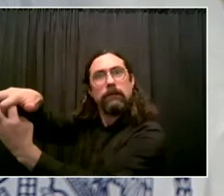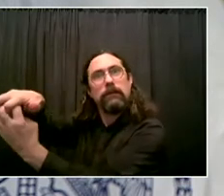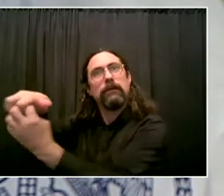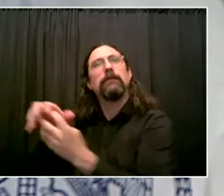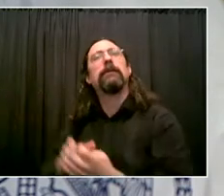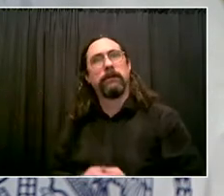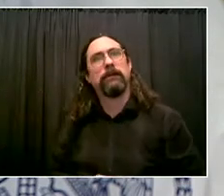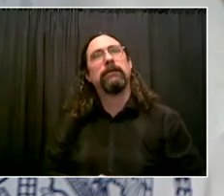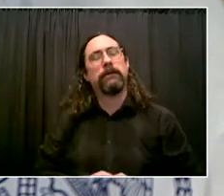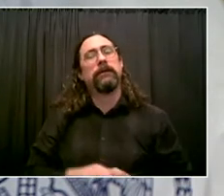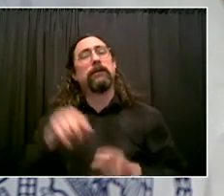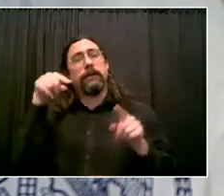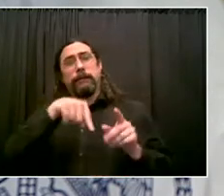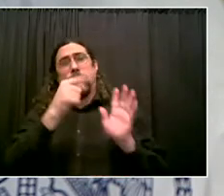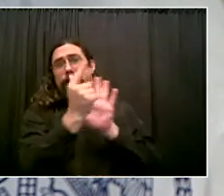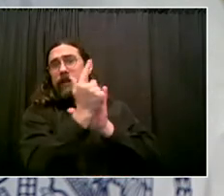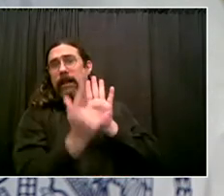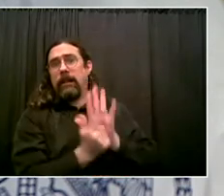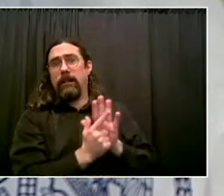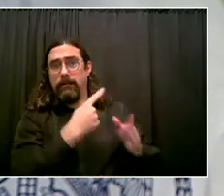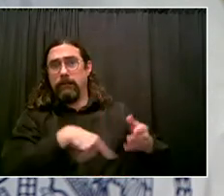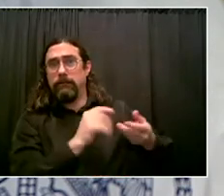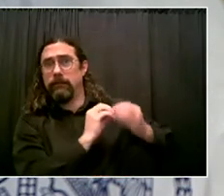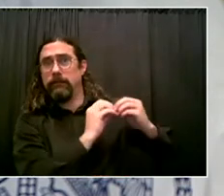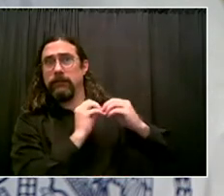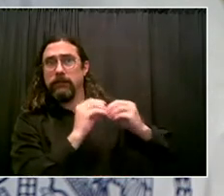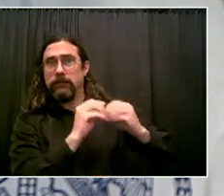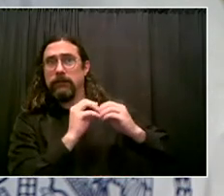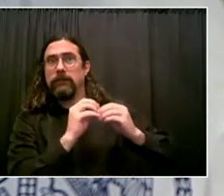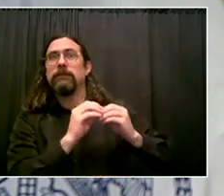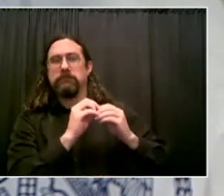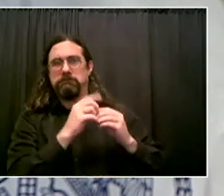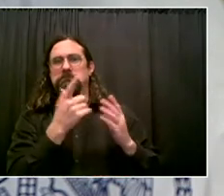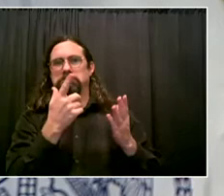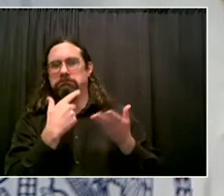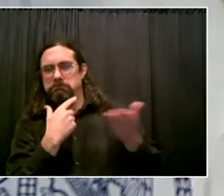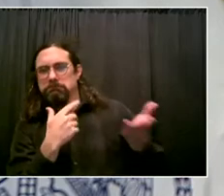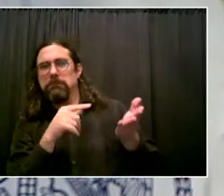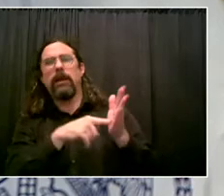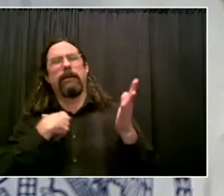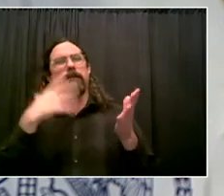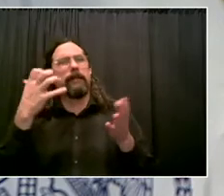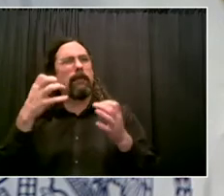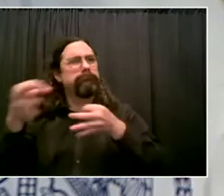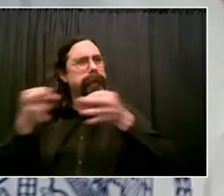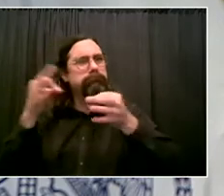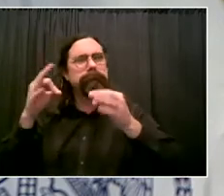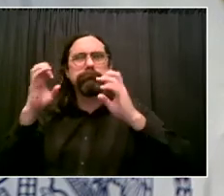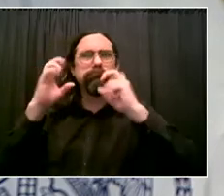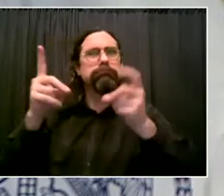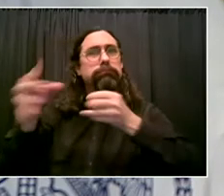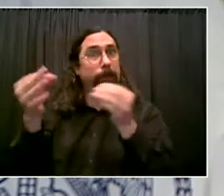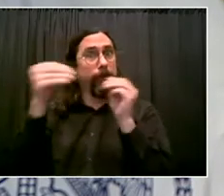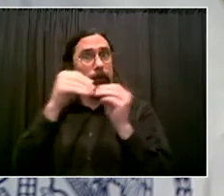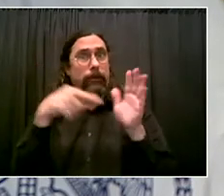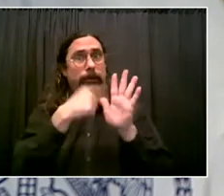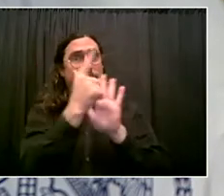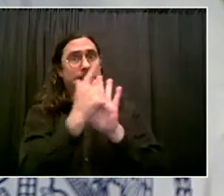leading the way to make a change that we need to make New York City safer. My pleasure to introduce Assembly member Maritza Davila.